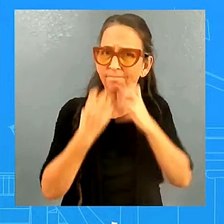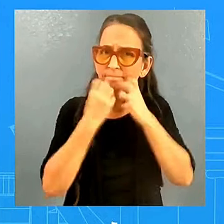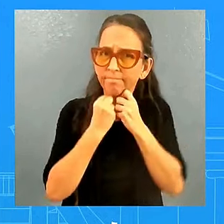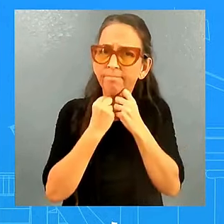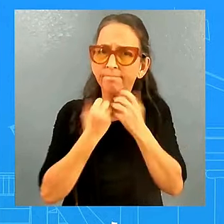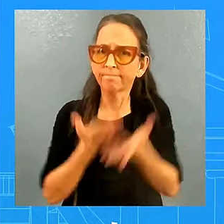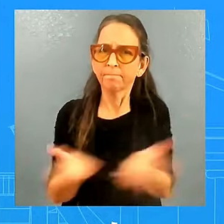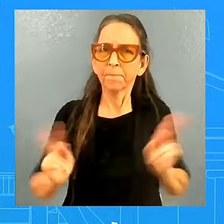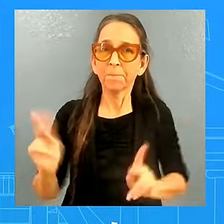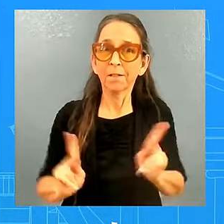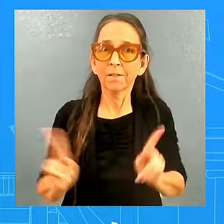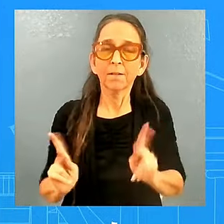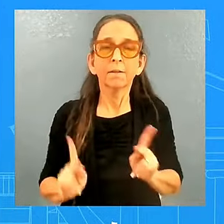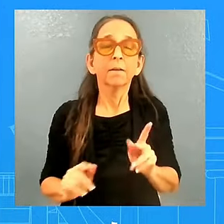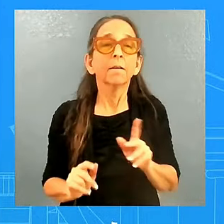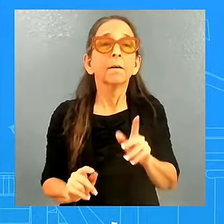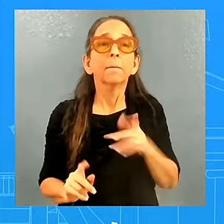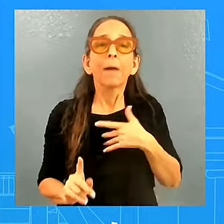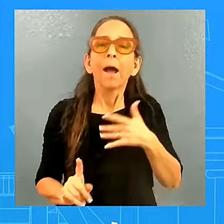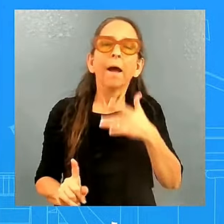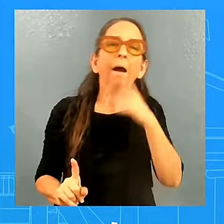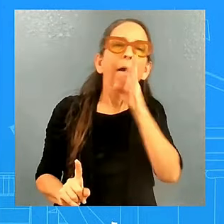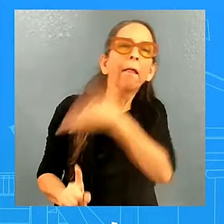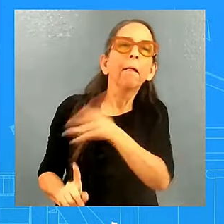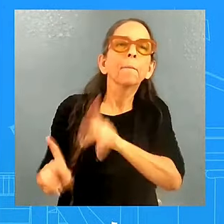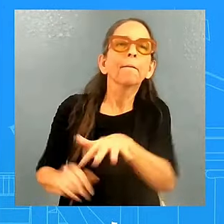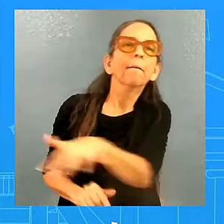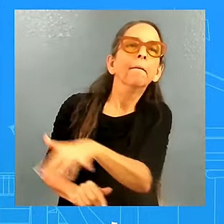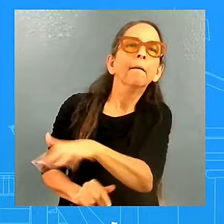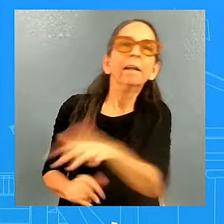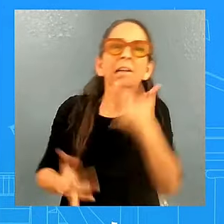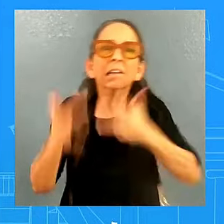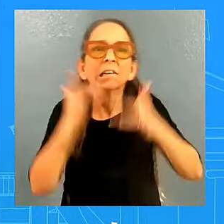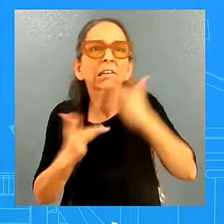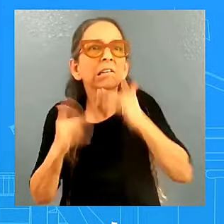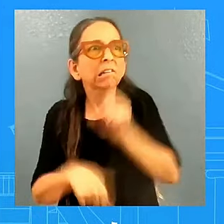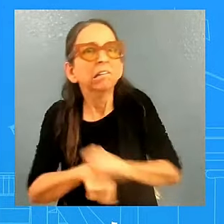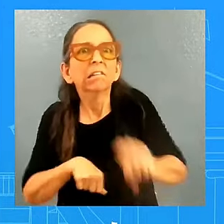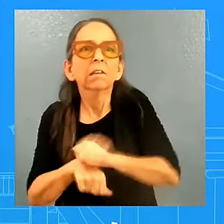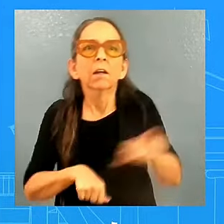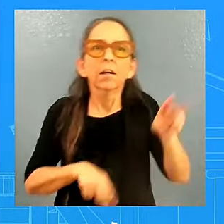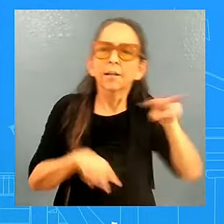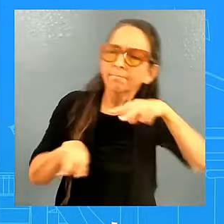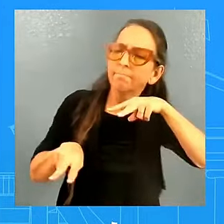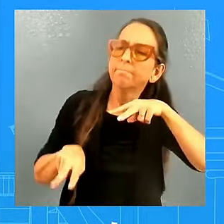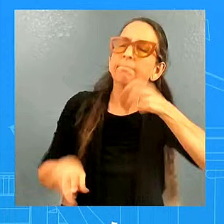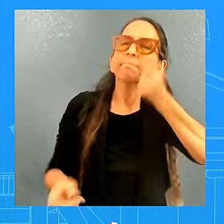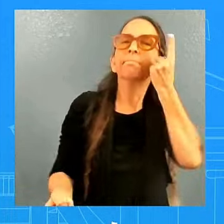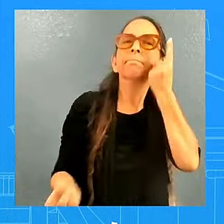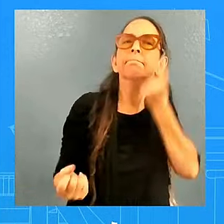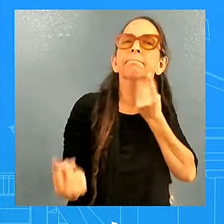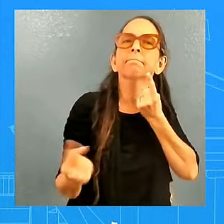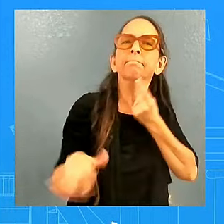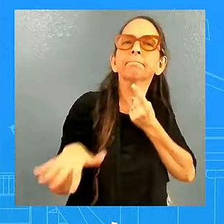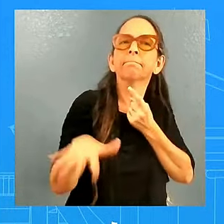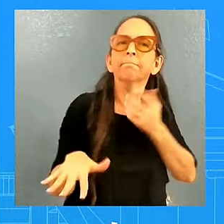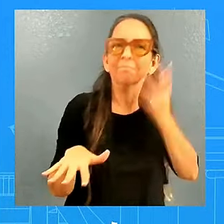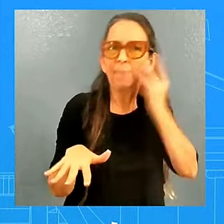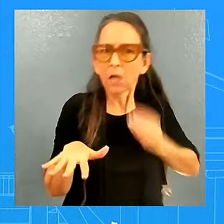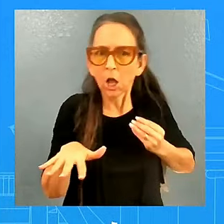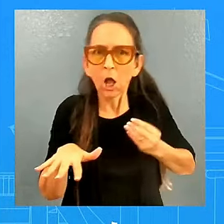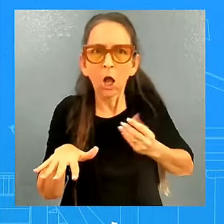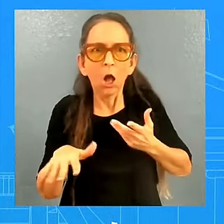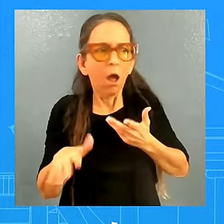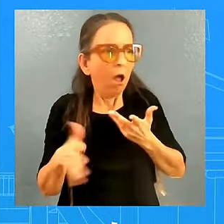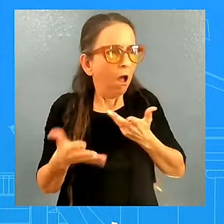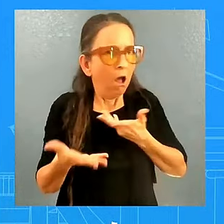not able to make ends meet. He understands what it's like to sit around a kitchen table trying to figure out how you're going to pay for a medical